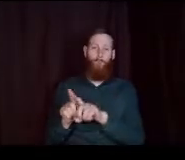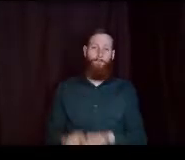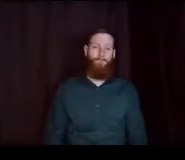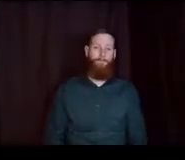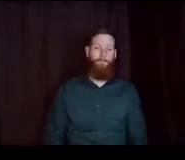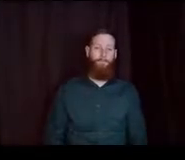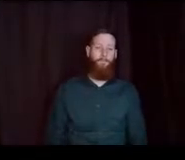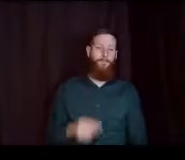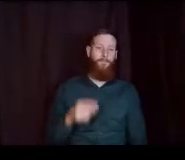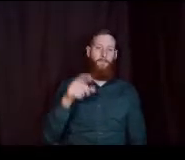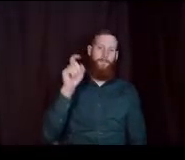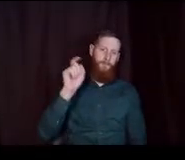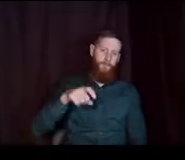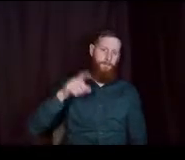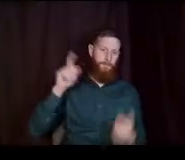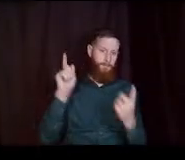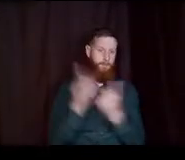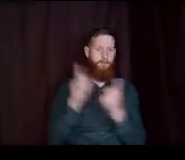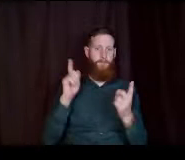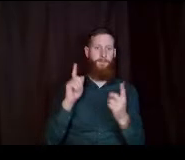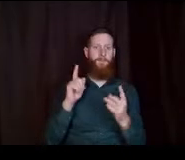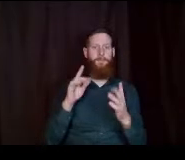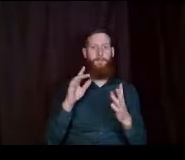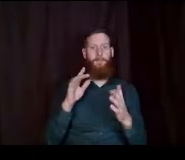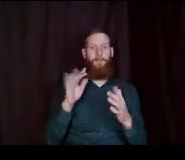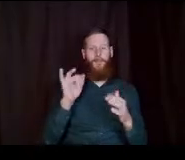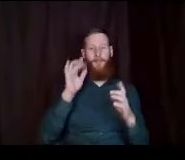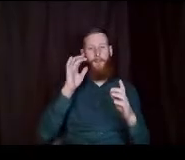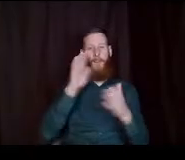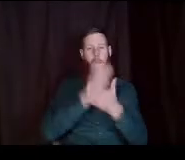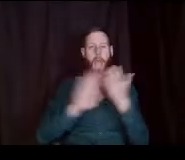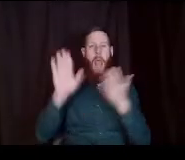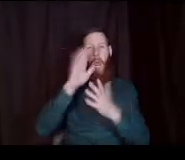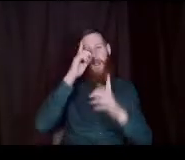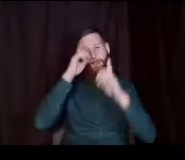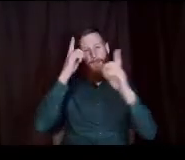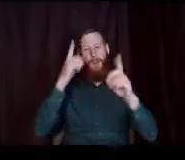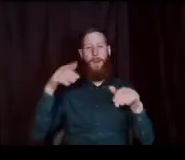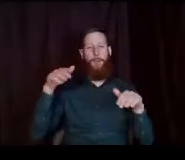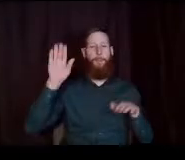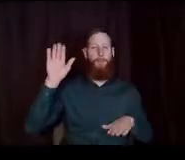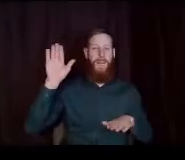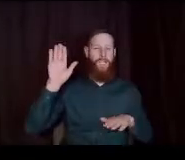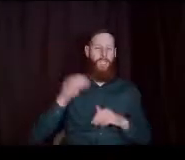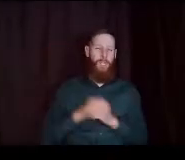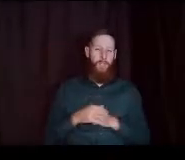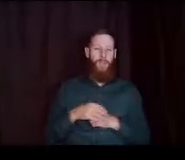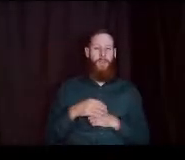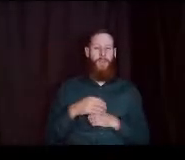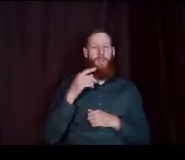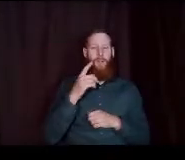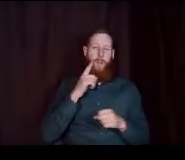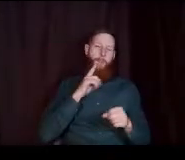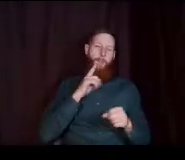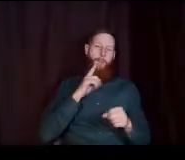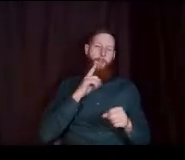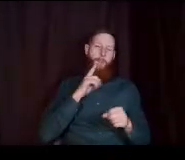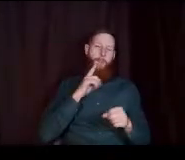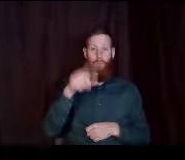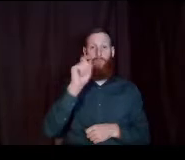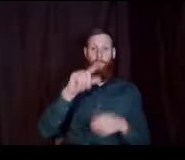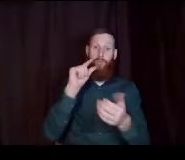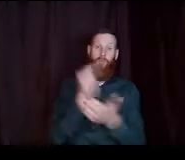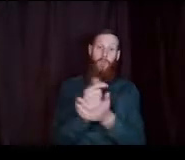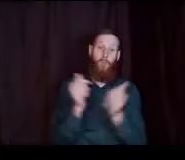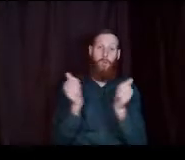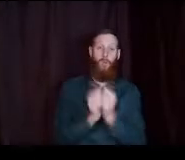you have to meet the college-bound pledge to receive these funds so you've got to graduate from washington state high school with a 2.0 gpa or better